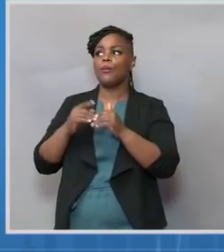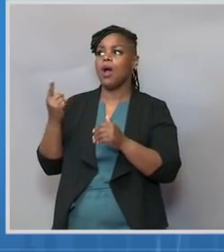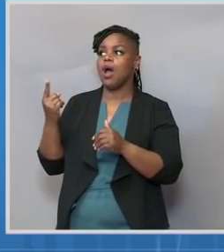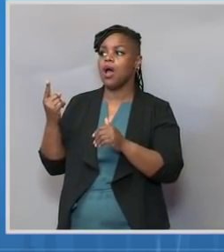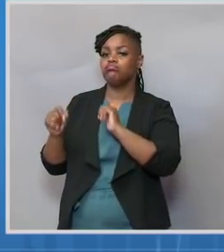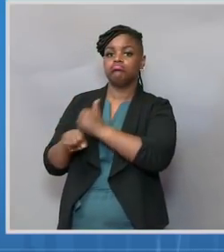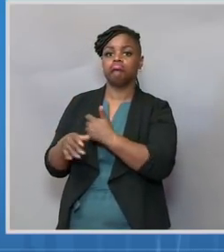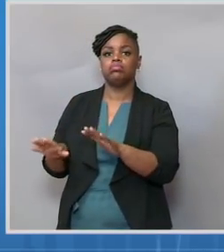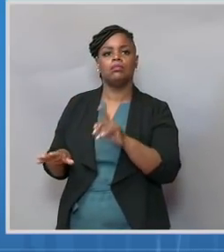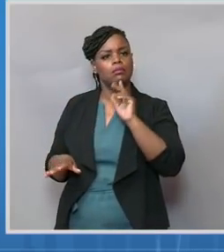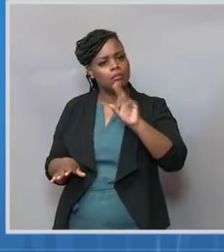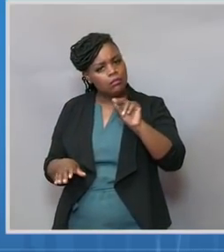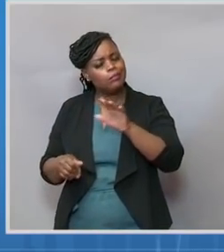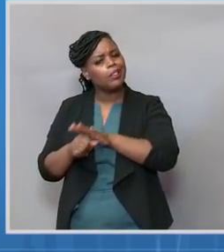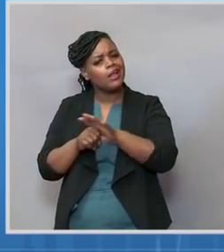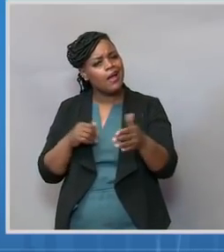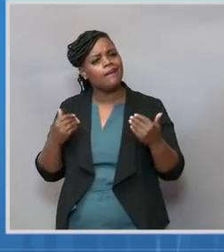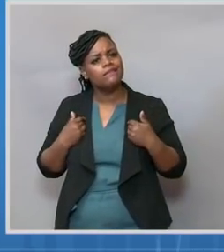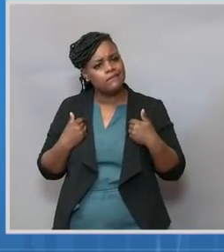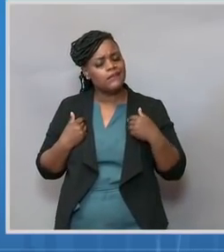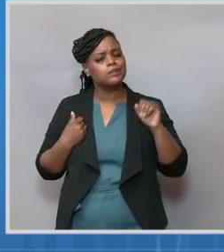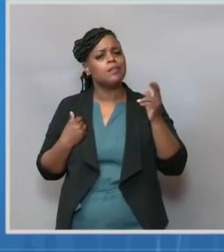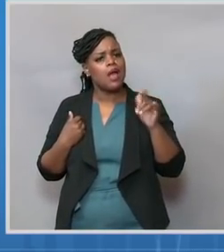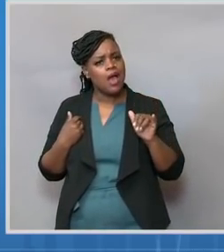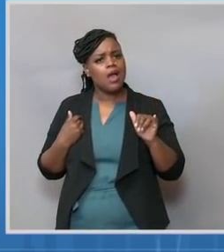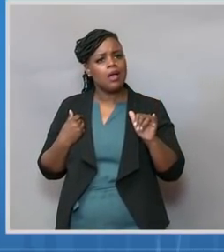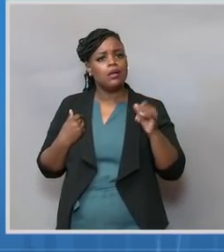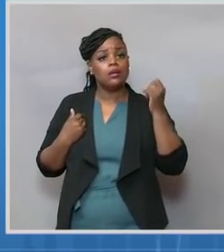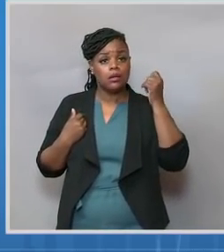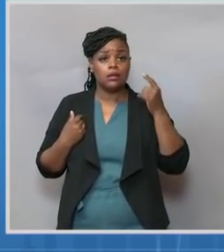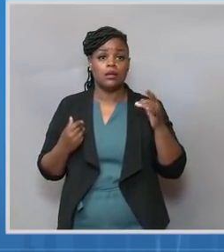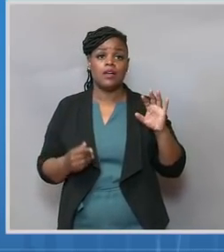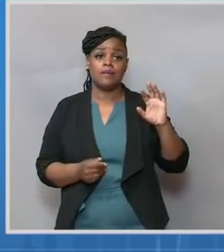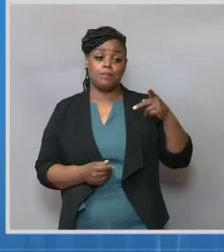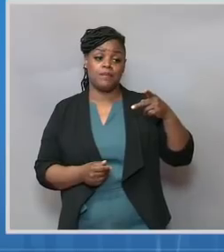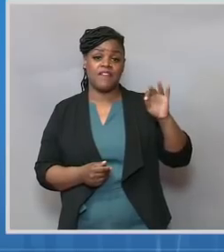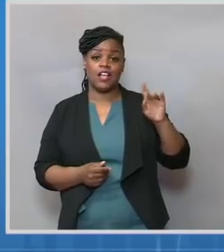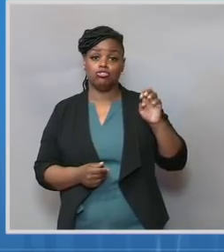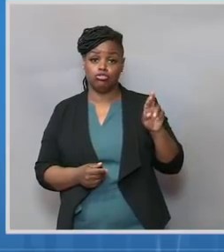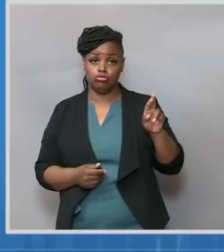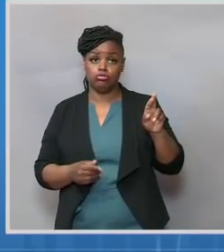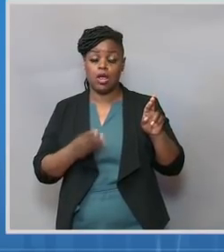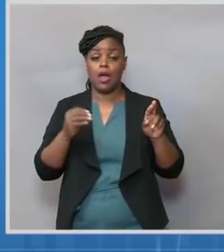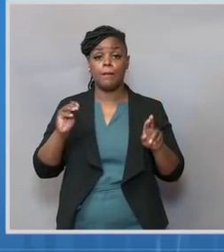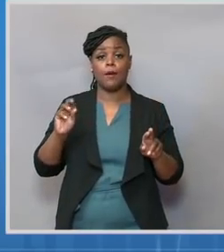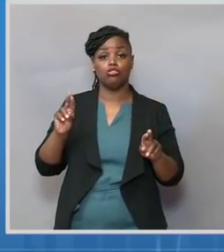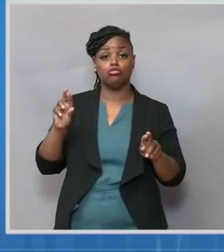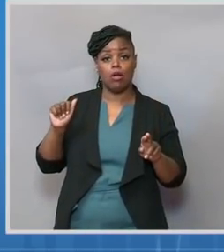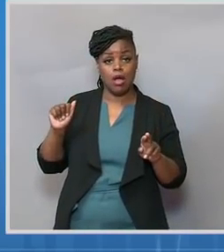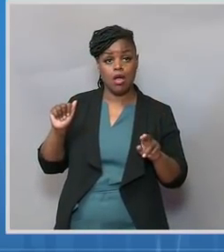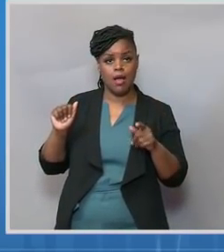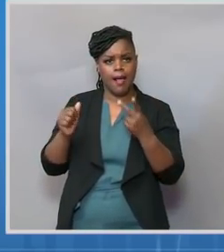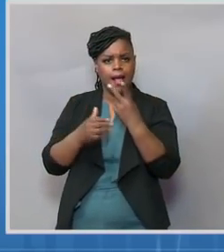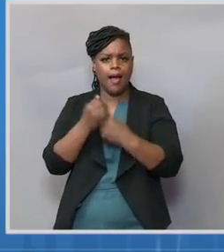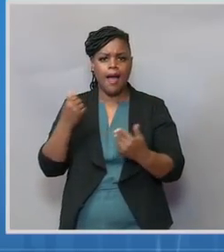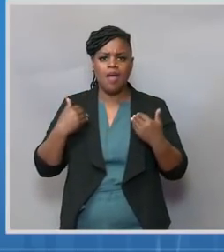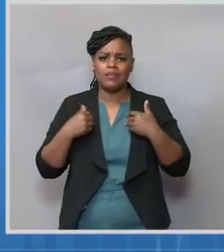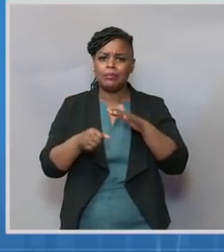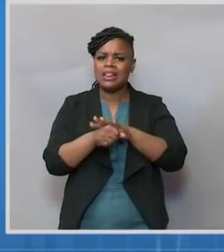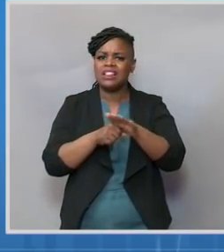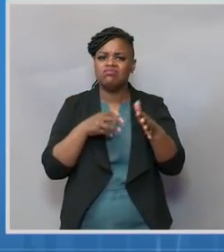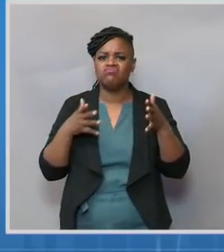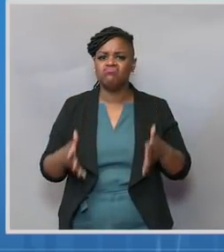supply of Pfizer and Moderna. There are tens of millions of doses already out in the country of